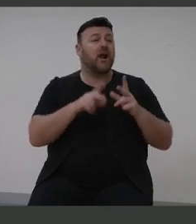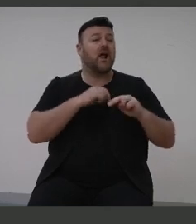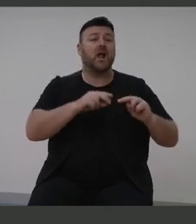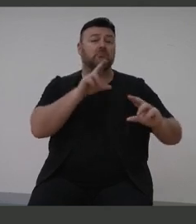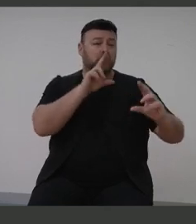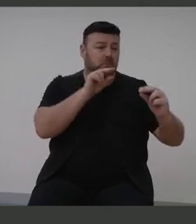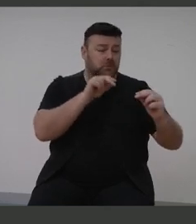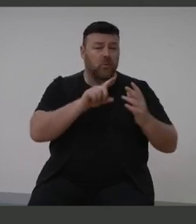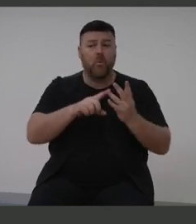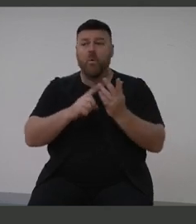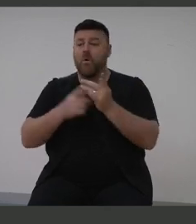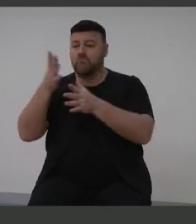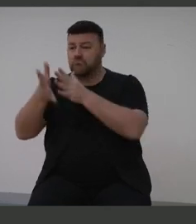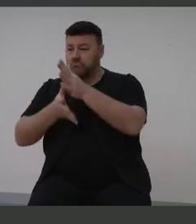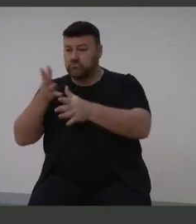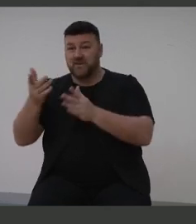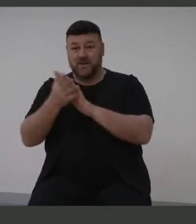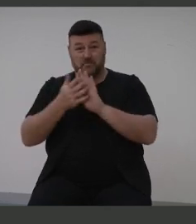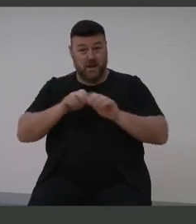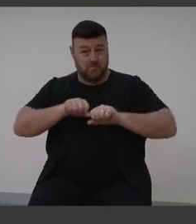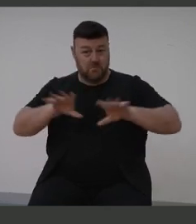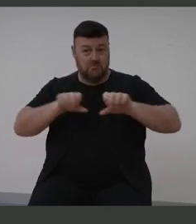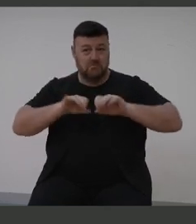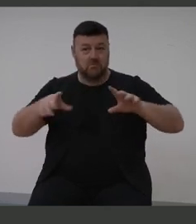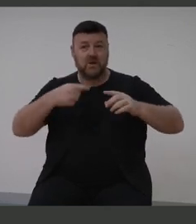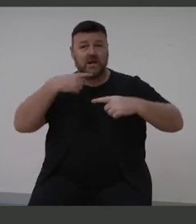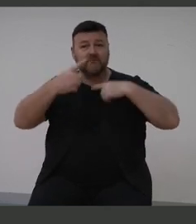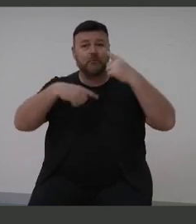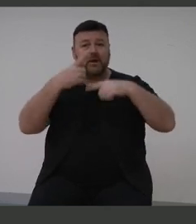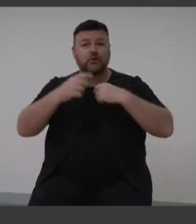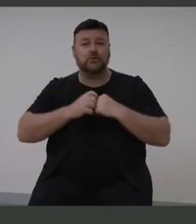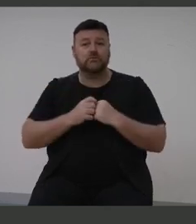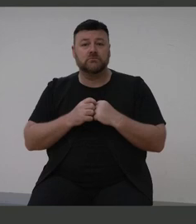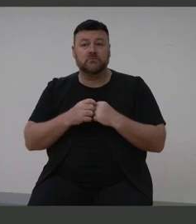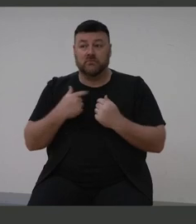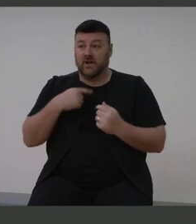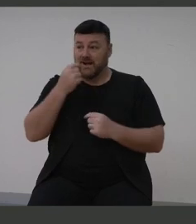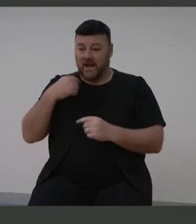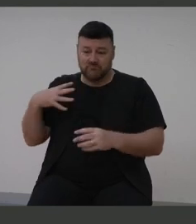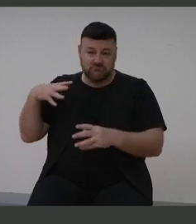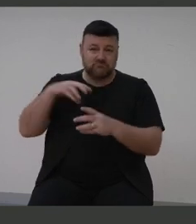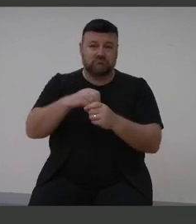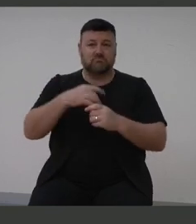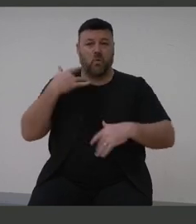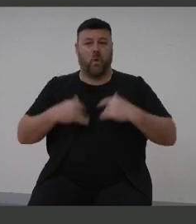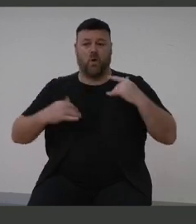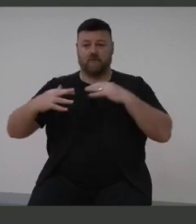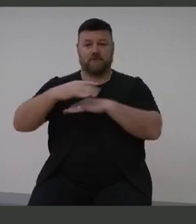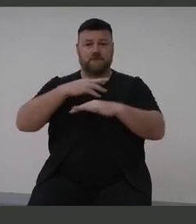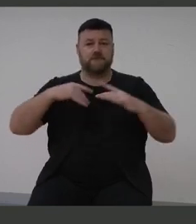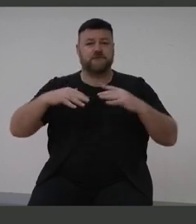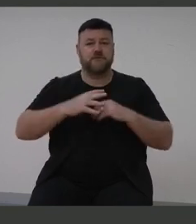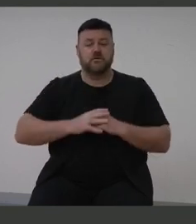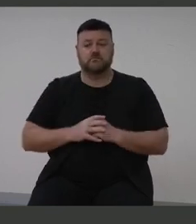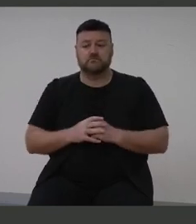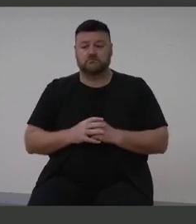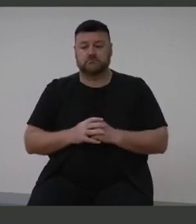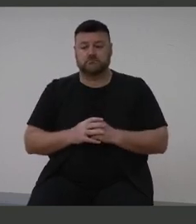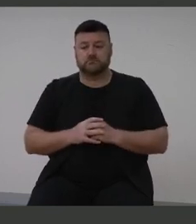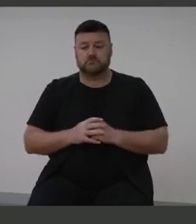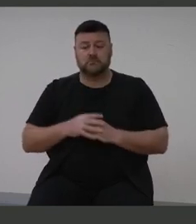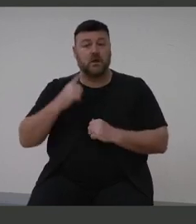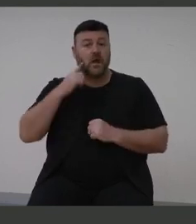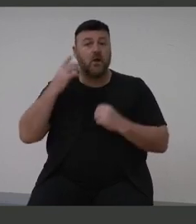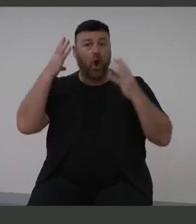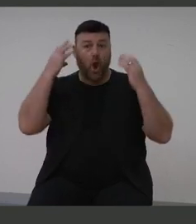allow us to share information and knowledge and be active participants in life. Hearing loss is expensive. It's